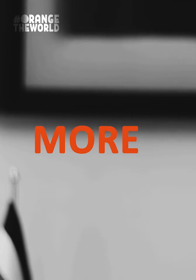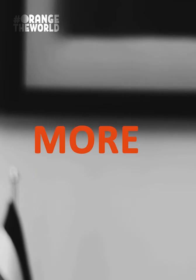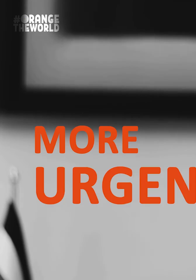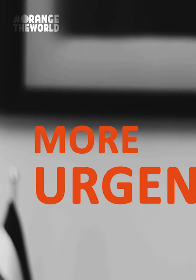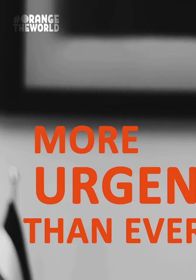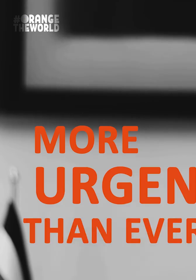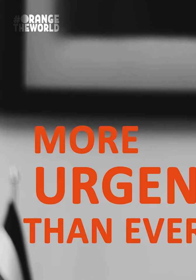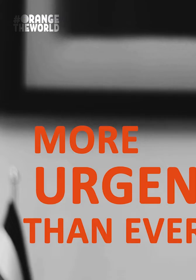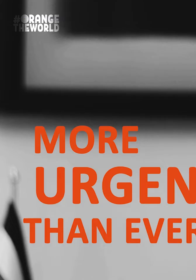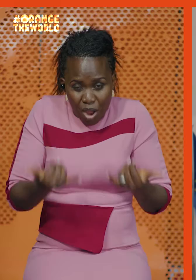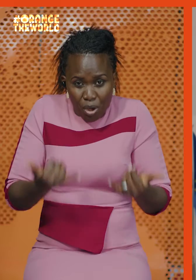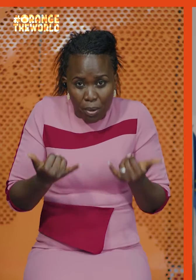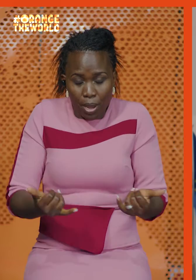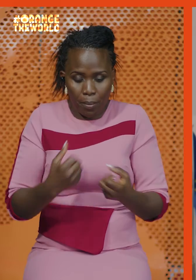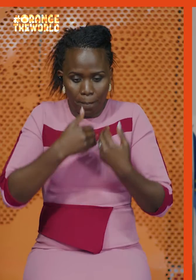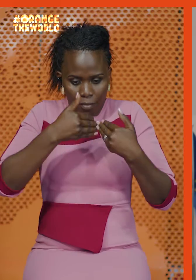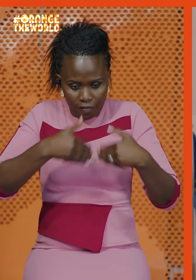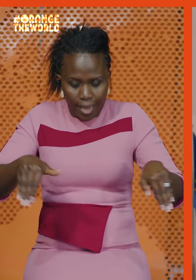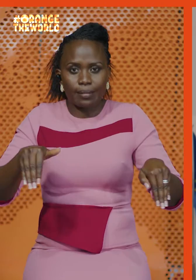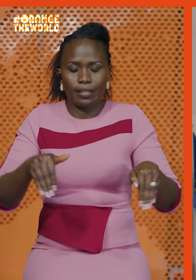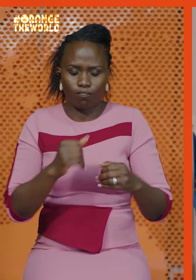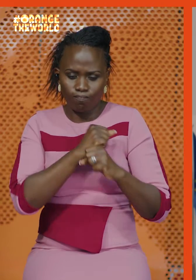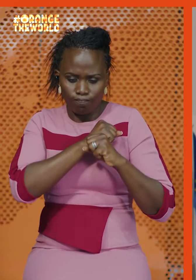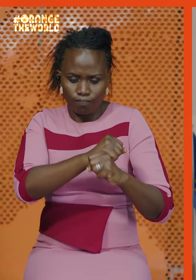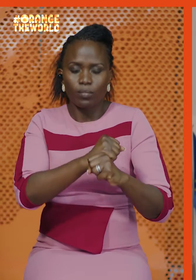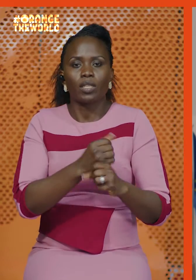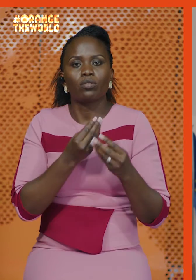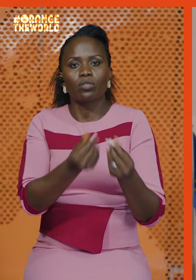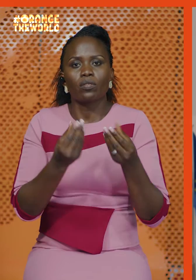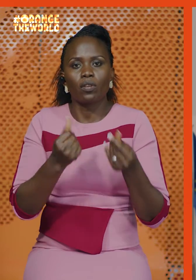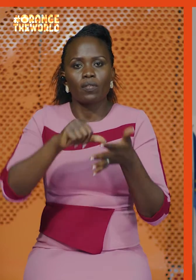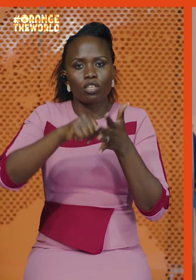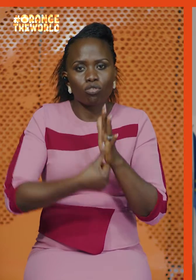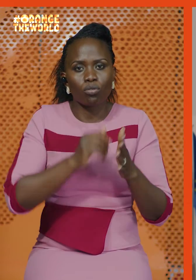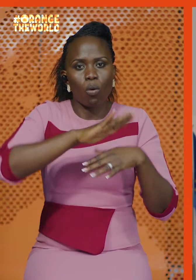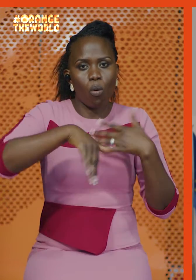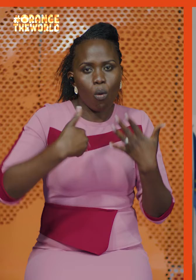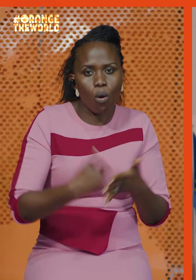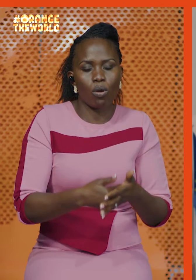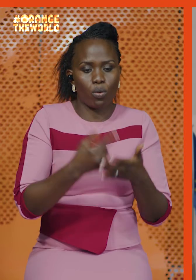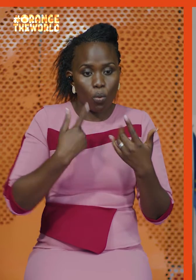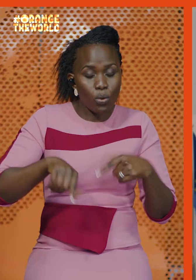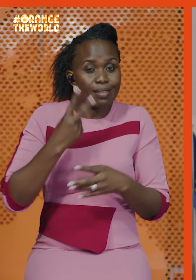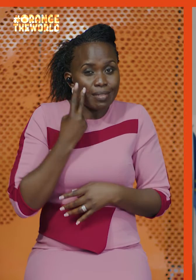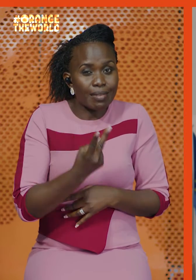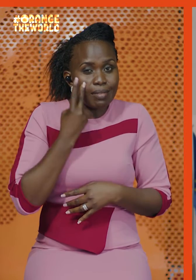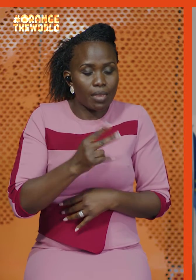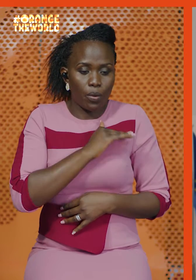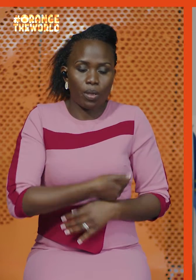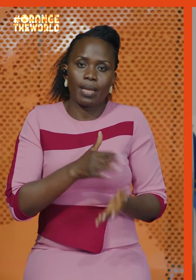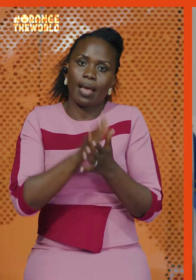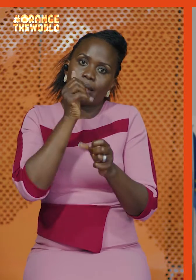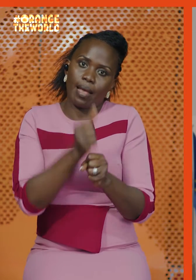And it's more urgent than ever to prevent and respond to the horrific crimes that we see against